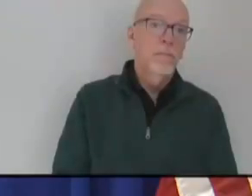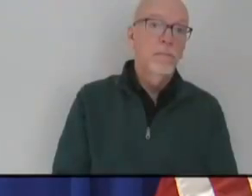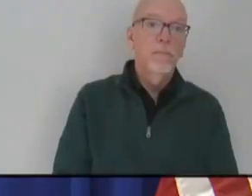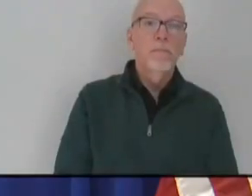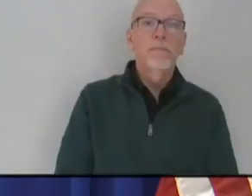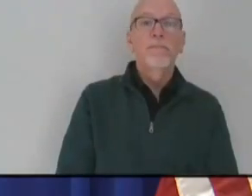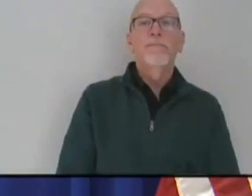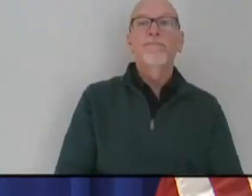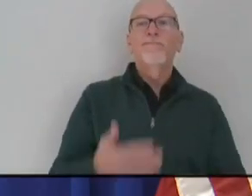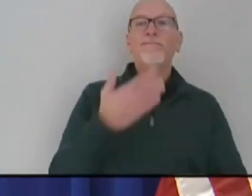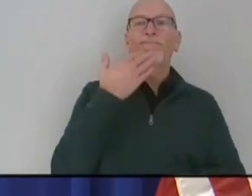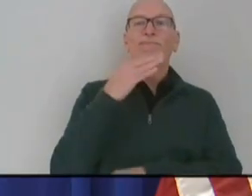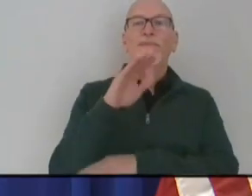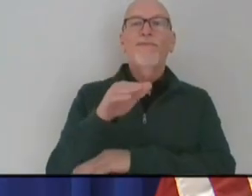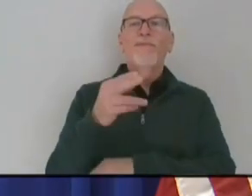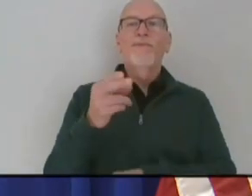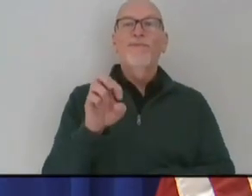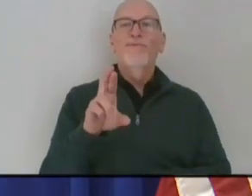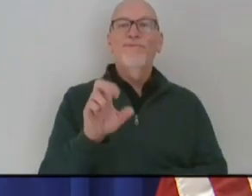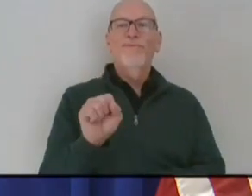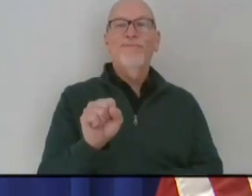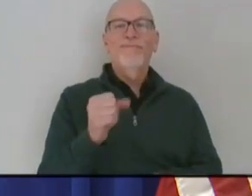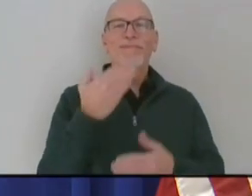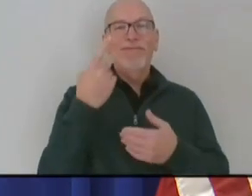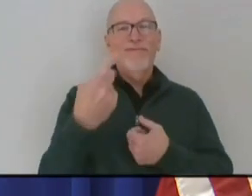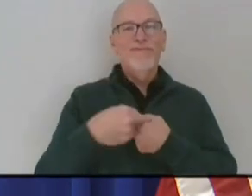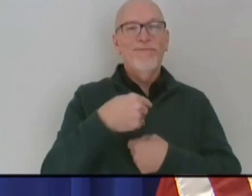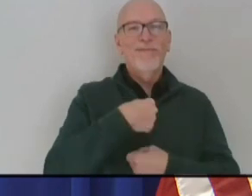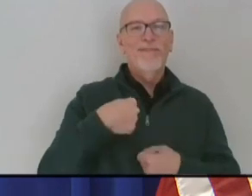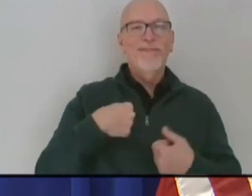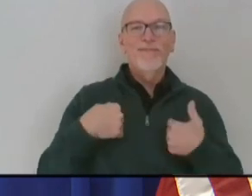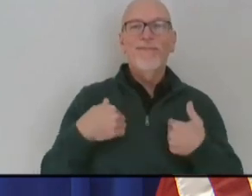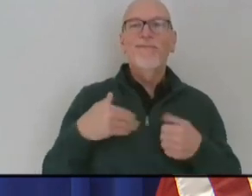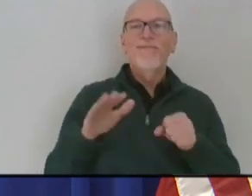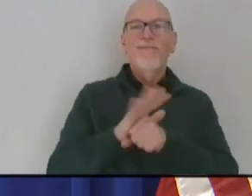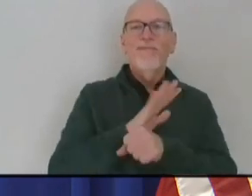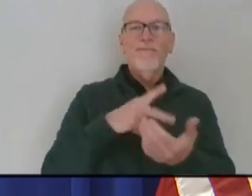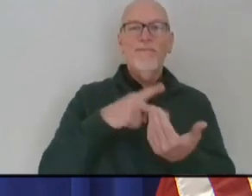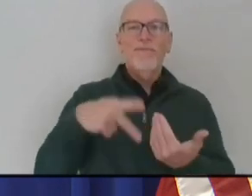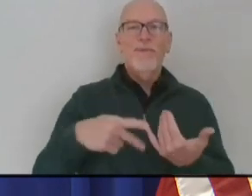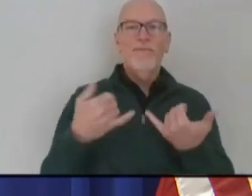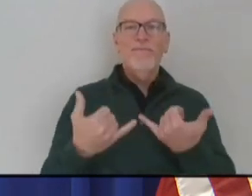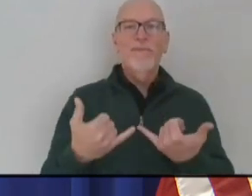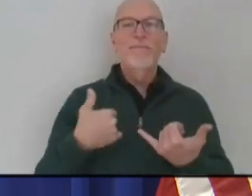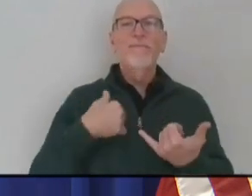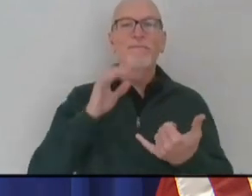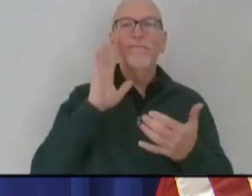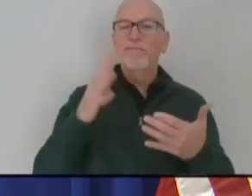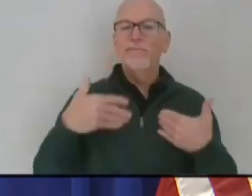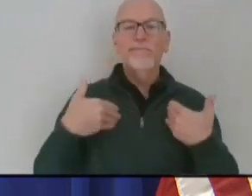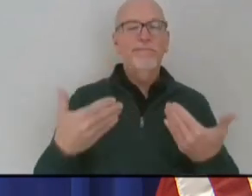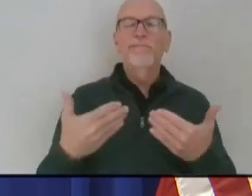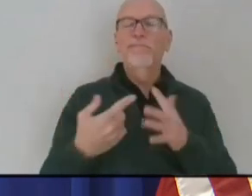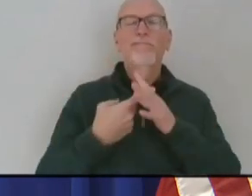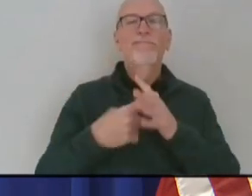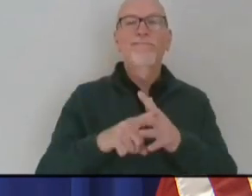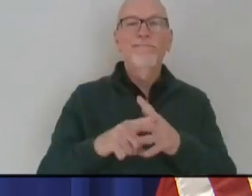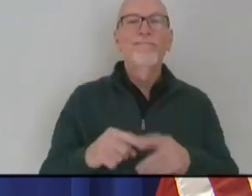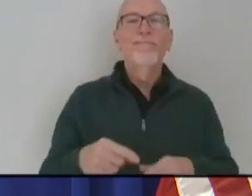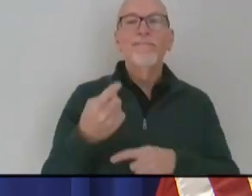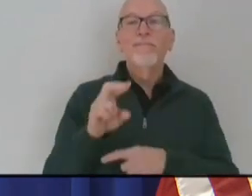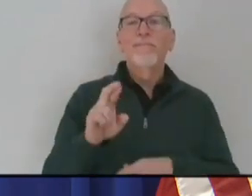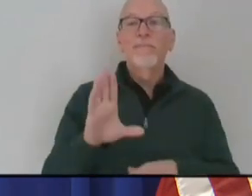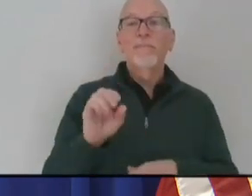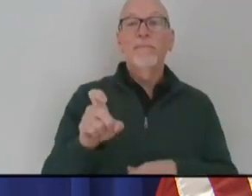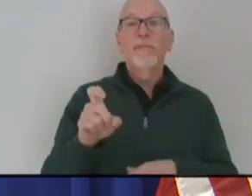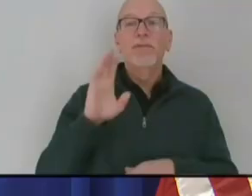Good afternoon, Hoosiers. Thank you for joining us. We've got a full program today, so I will get right at it. Dr. Box will